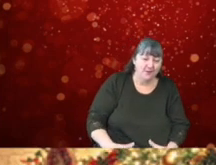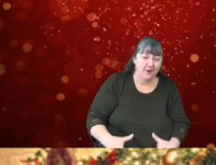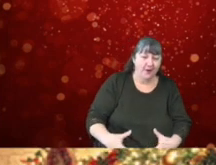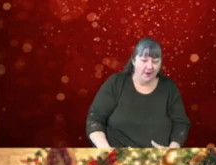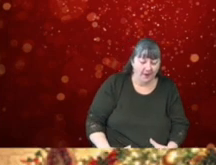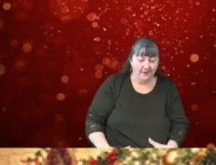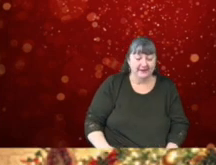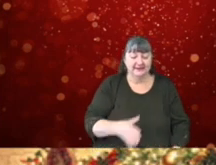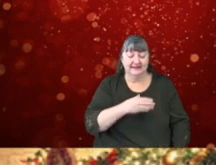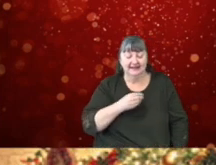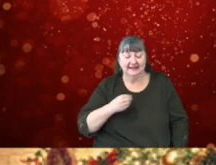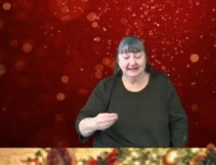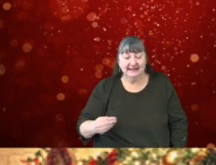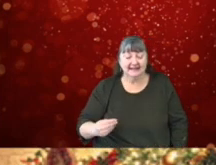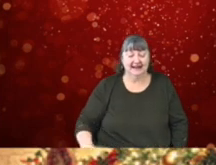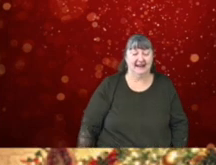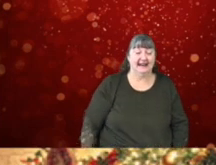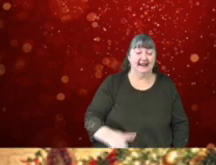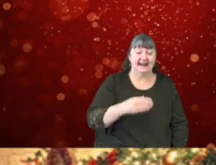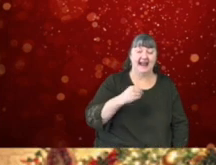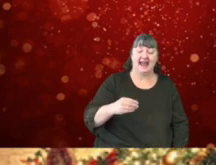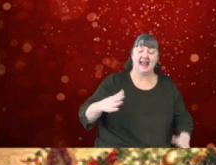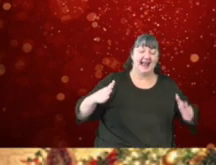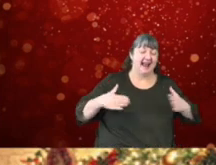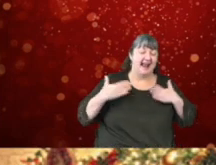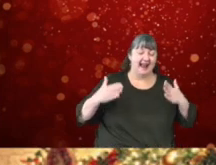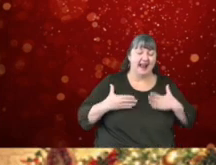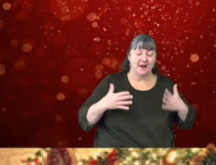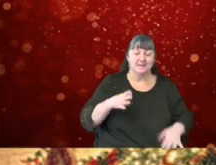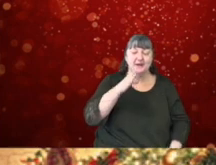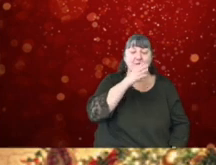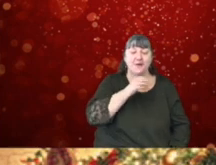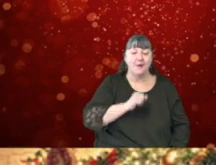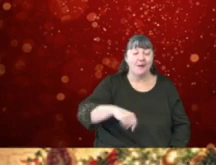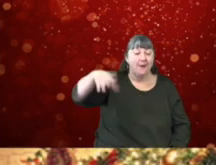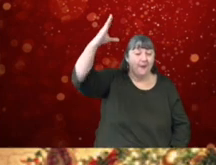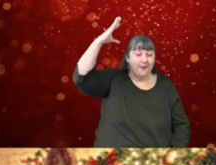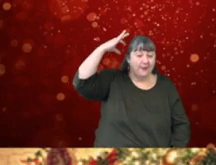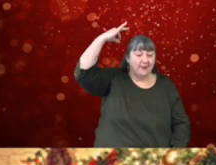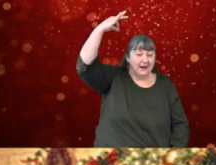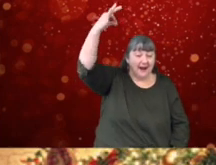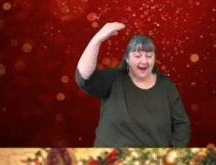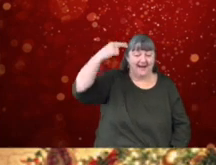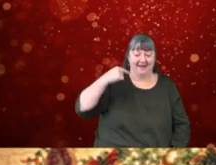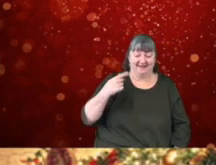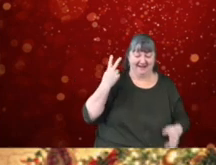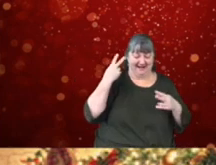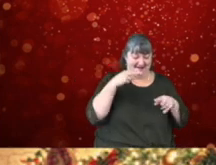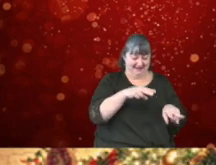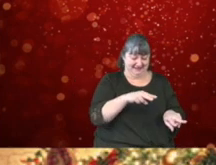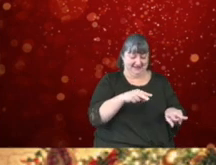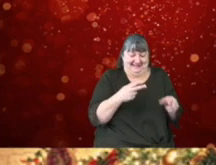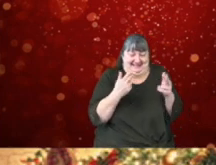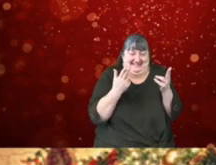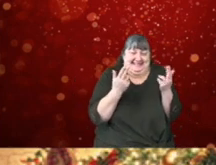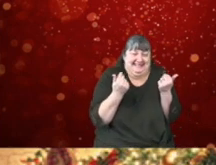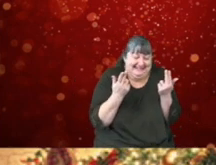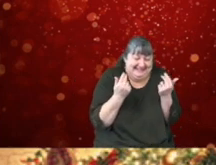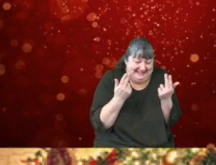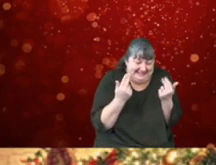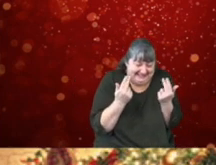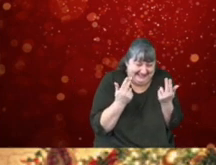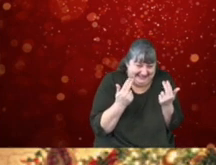He was chubby and plump, a right jolly old elf, and I laughed when I saw him in spite of